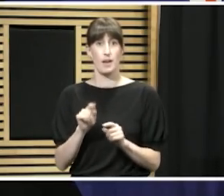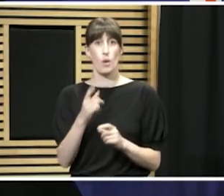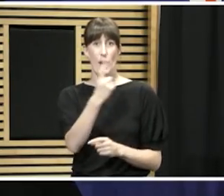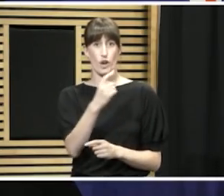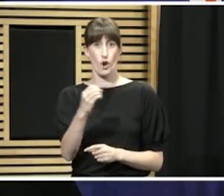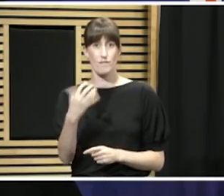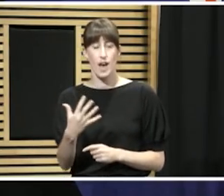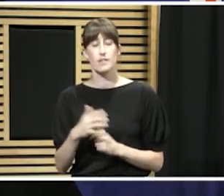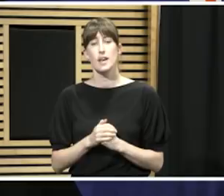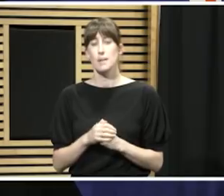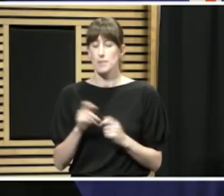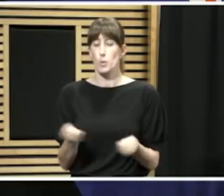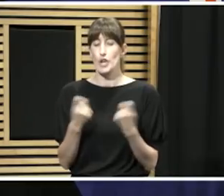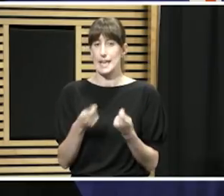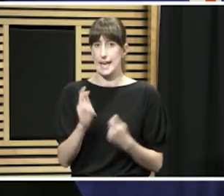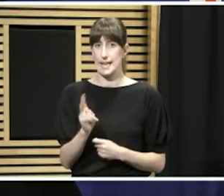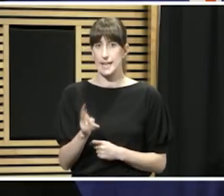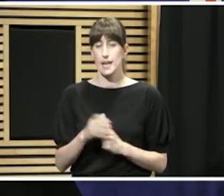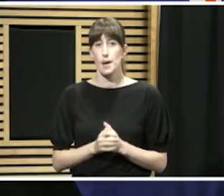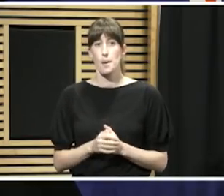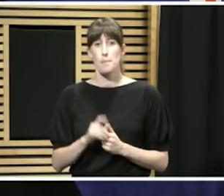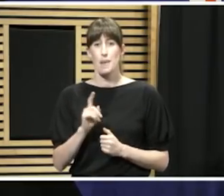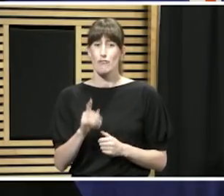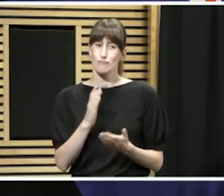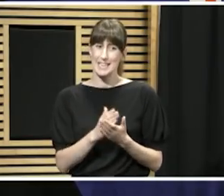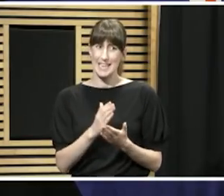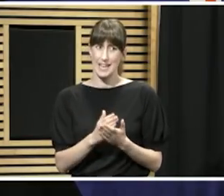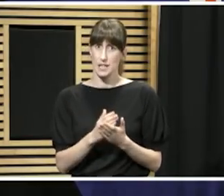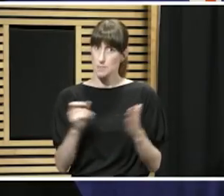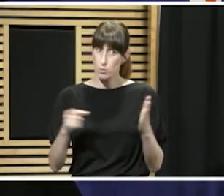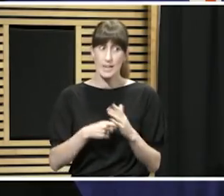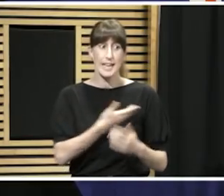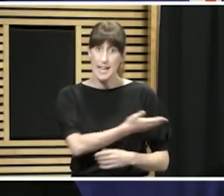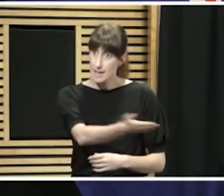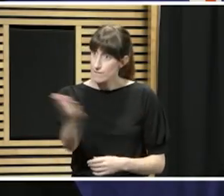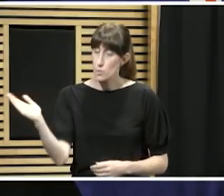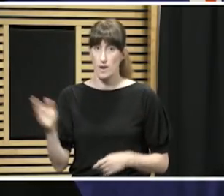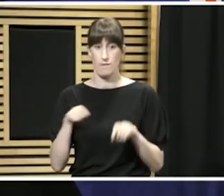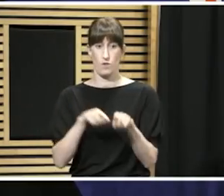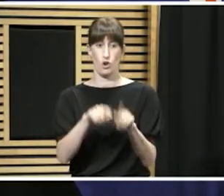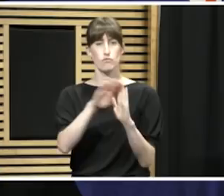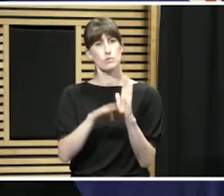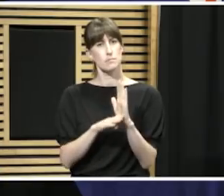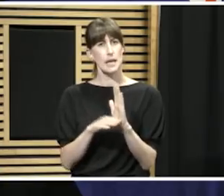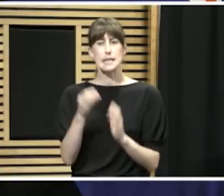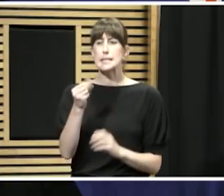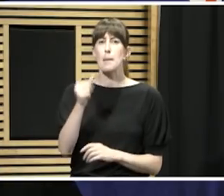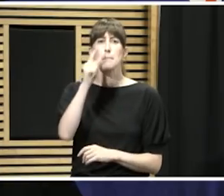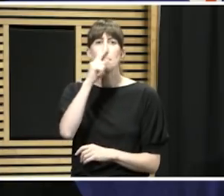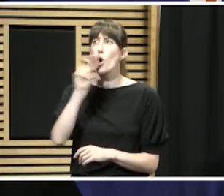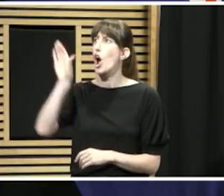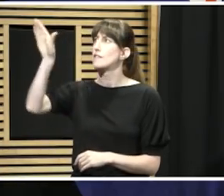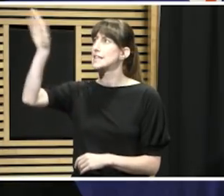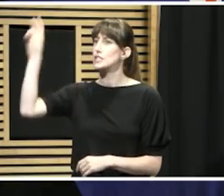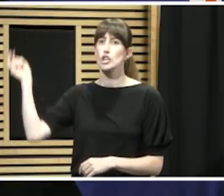say that everyone needs to comply in this realm. We have, for example, tourists who think it's okay to